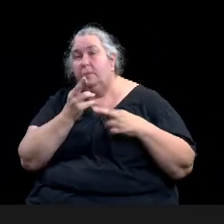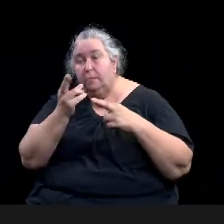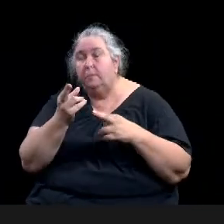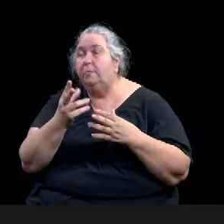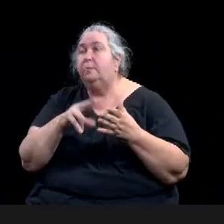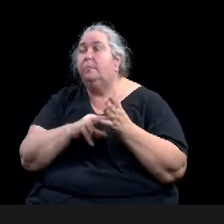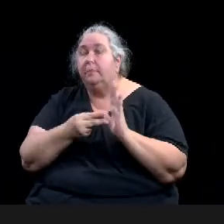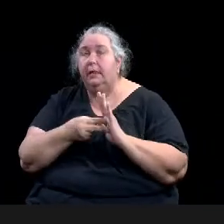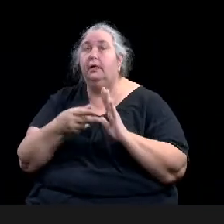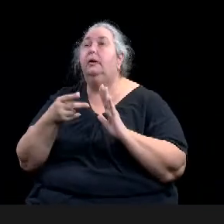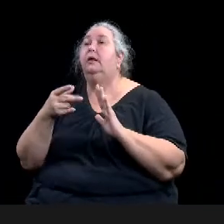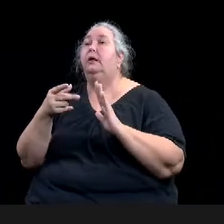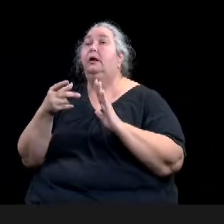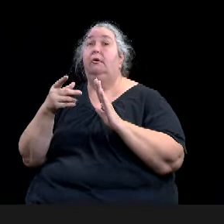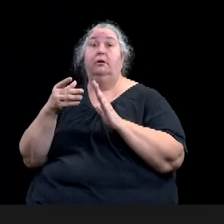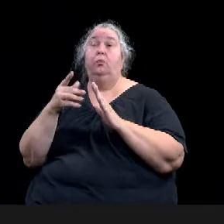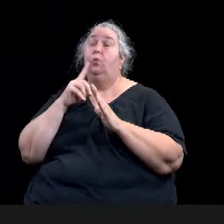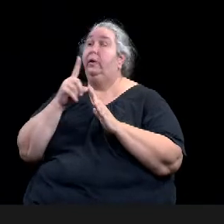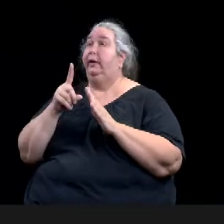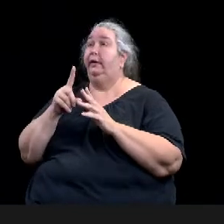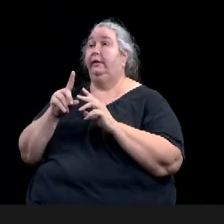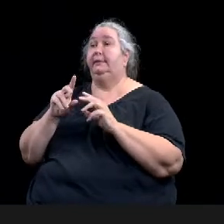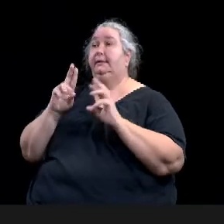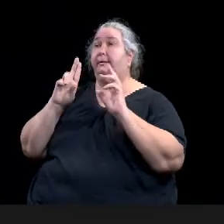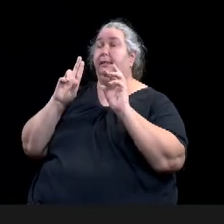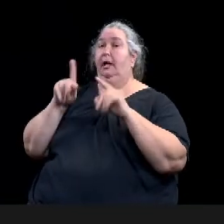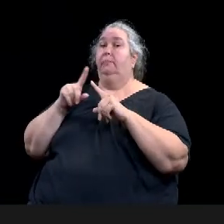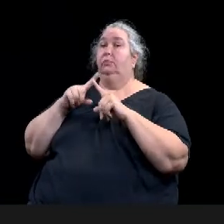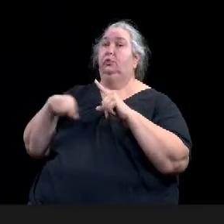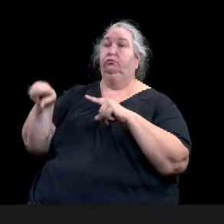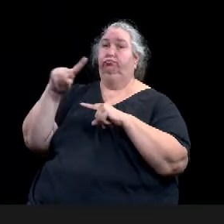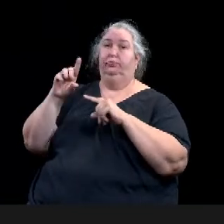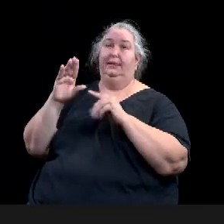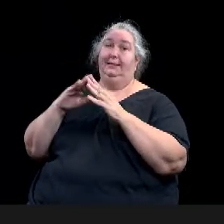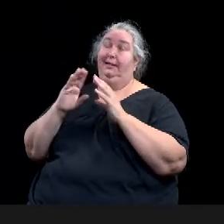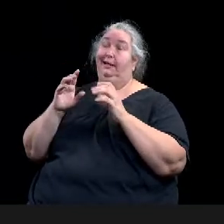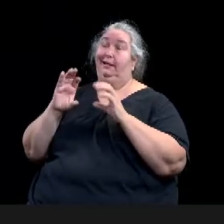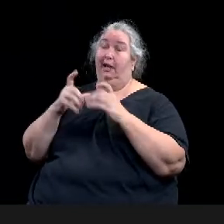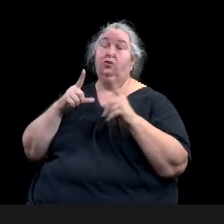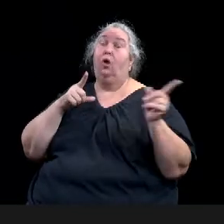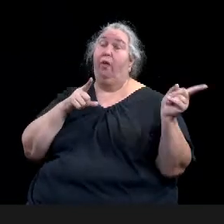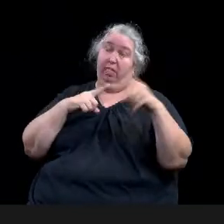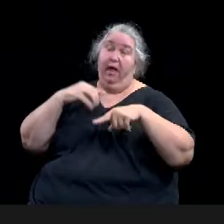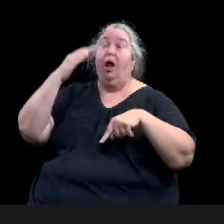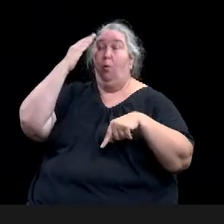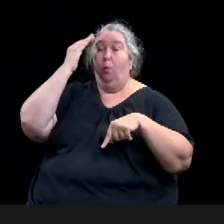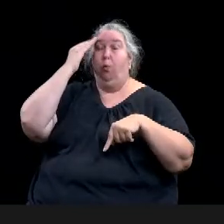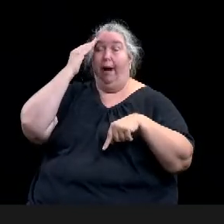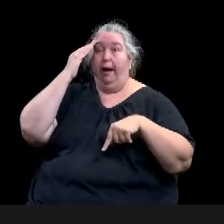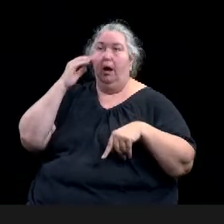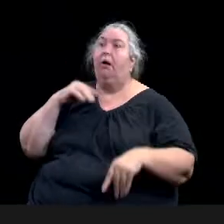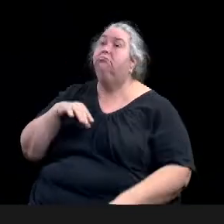do the applicants in your experience have some sense of the history on these types or, or not necessarily?